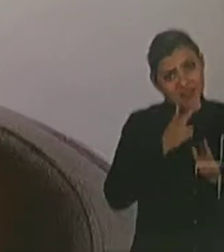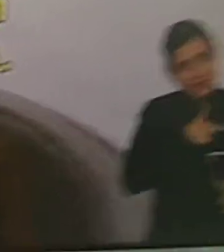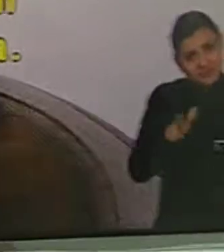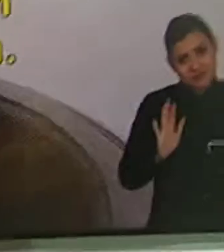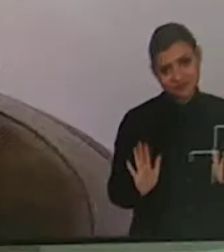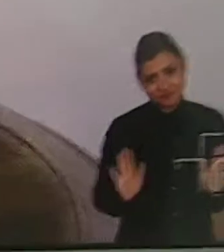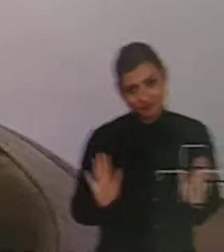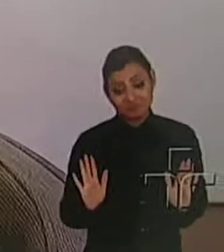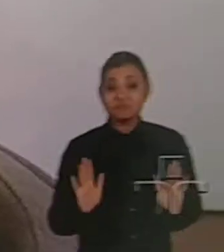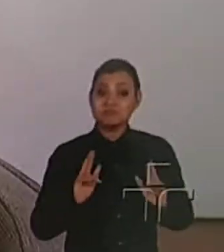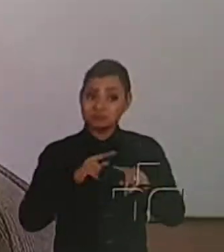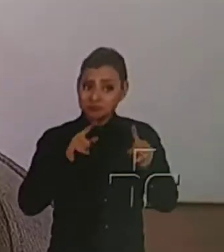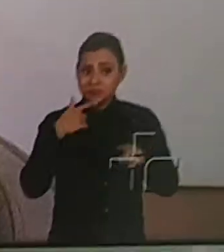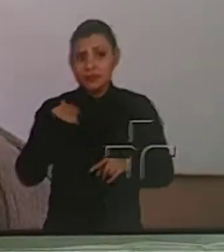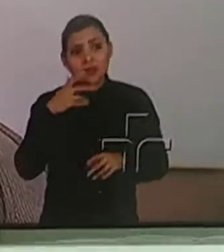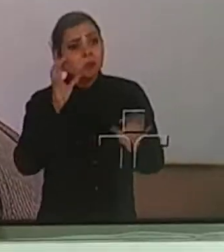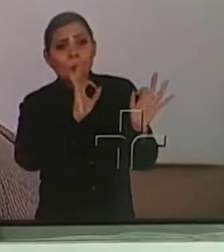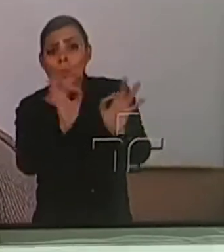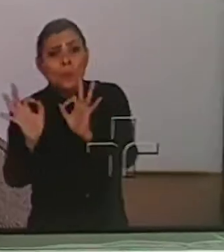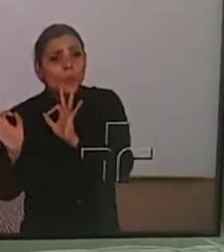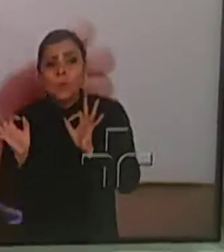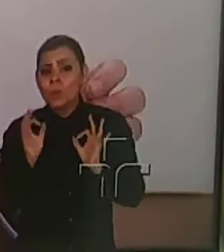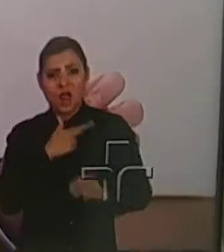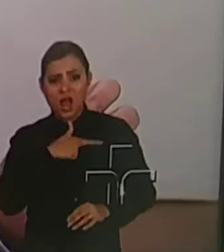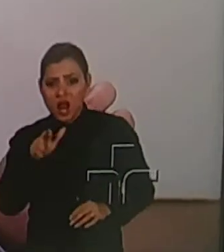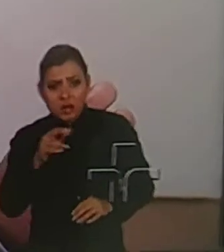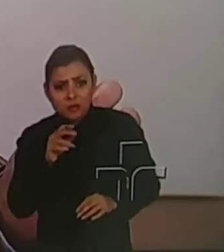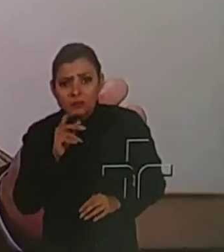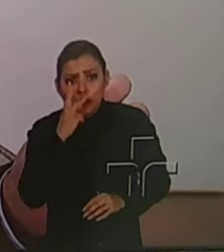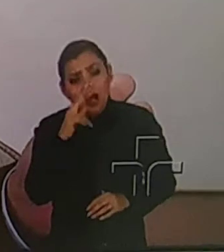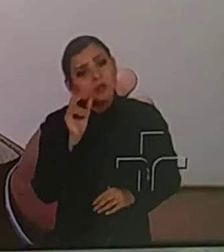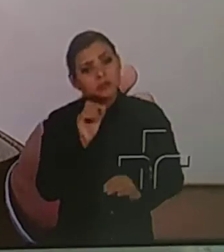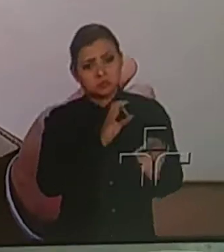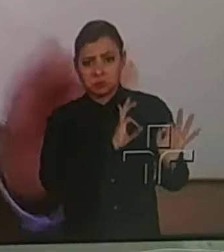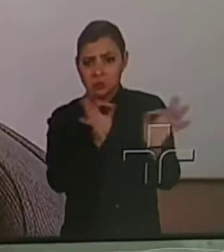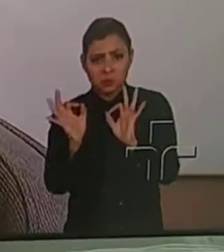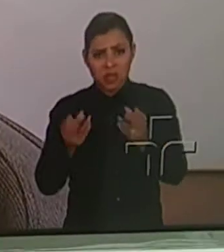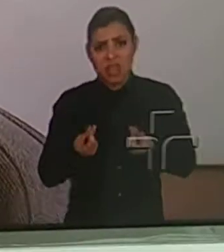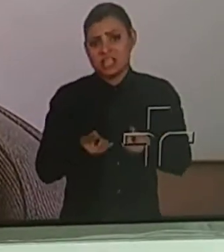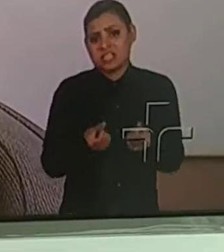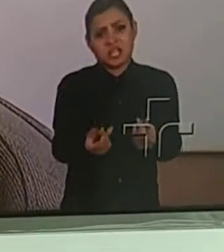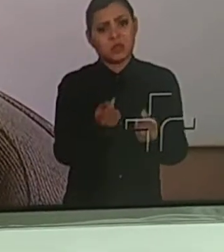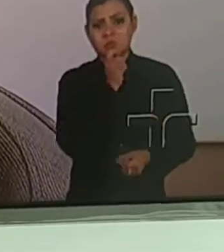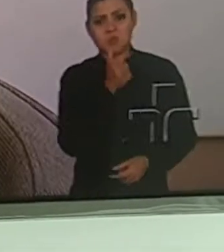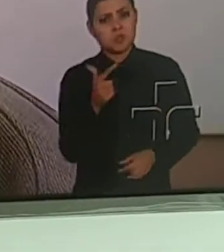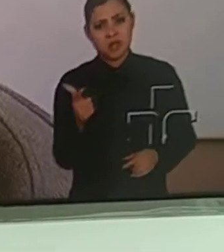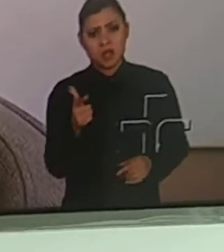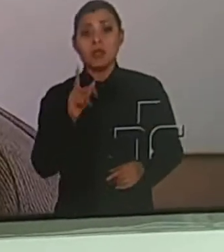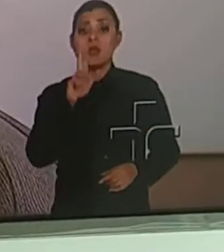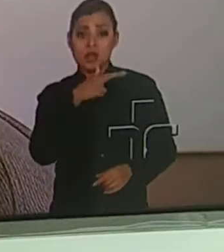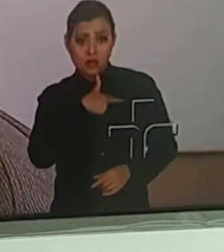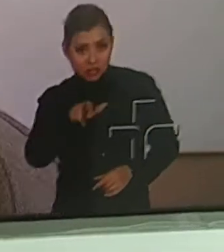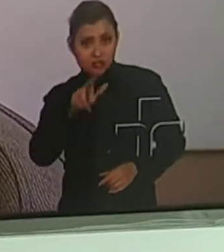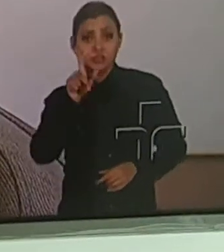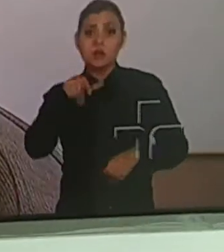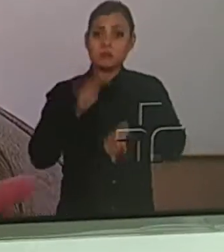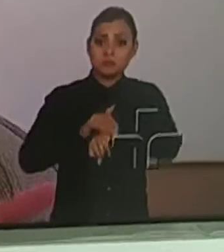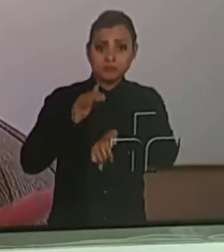I don't think that any religion has any kind of eternal essence. Religions is what people make of them.